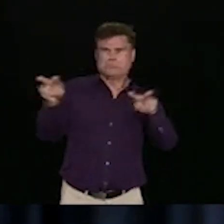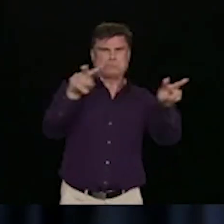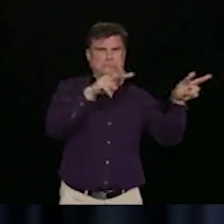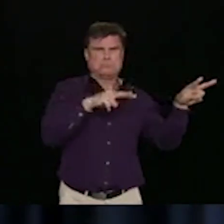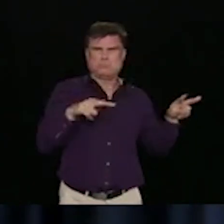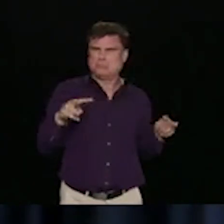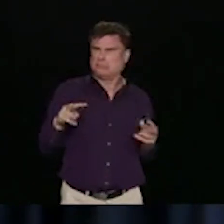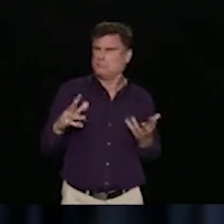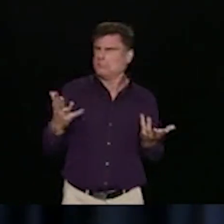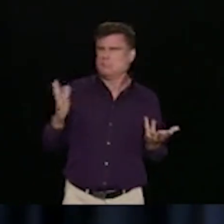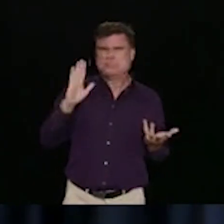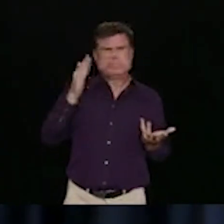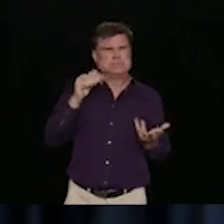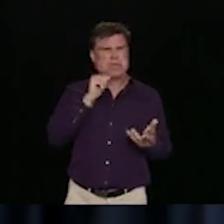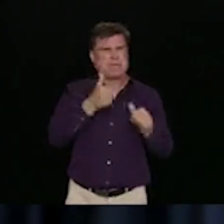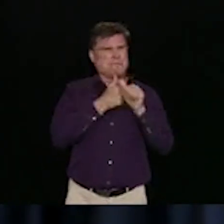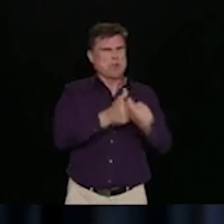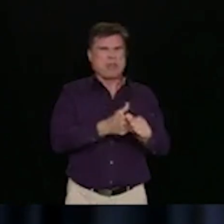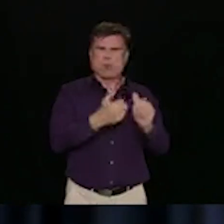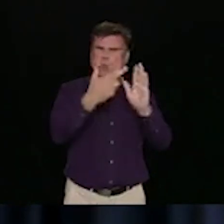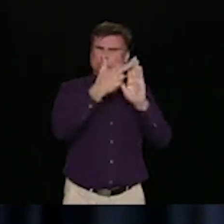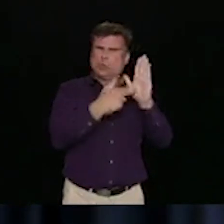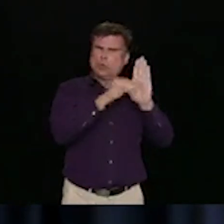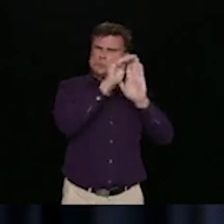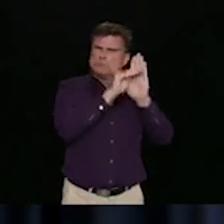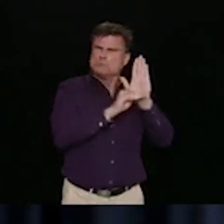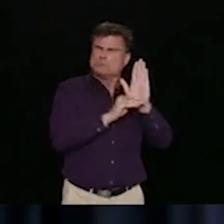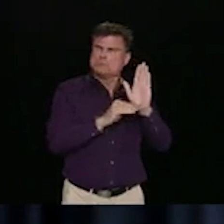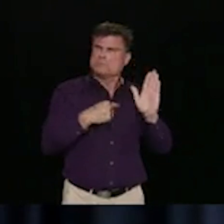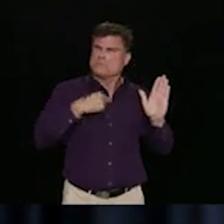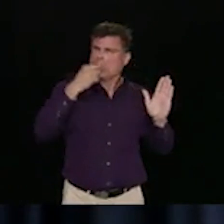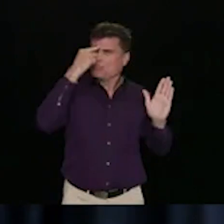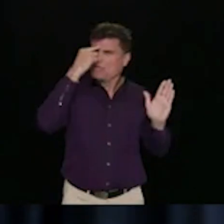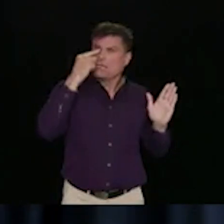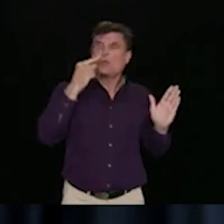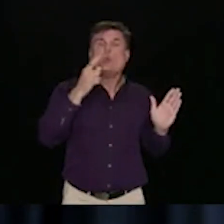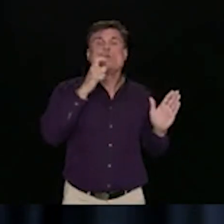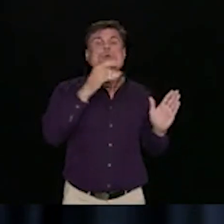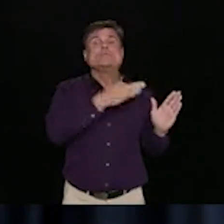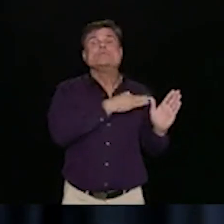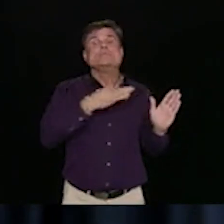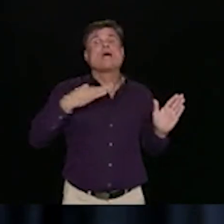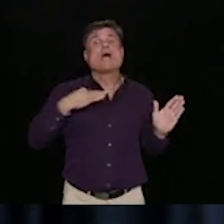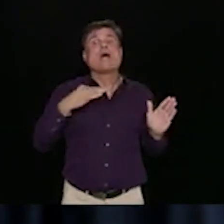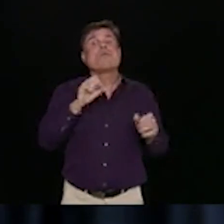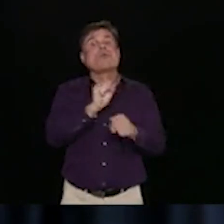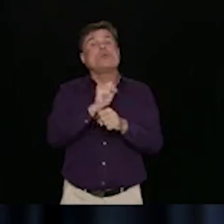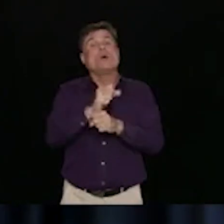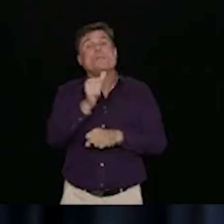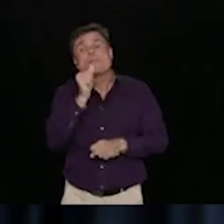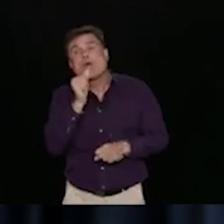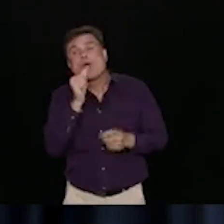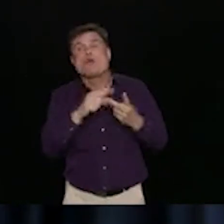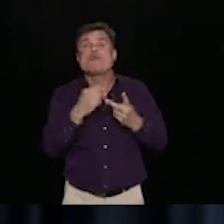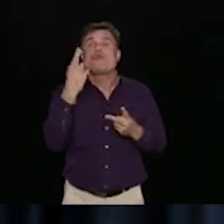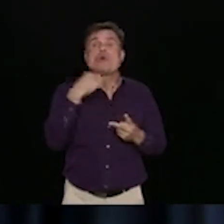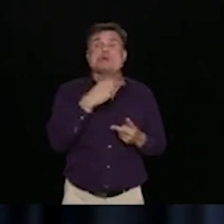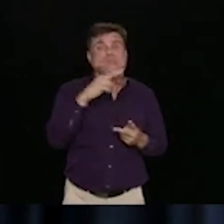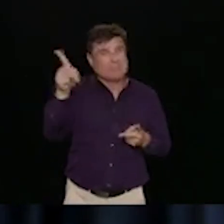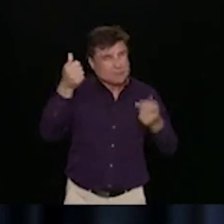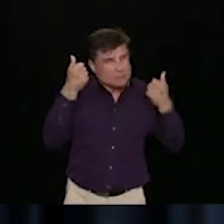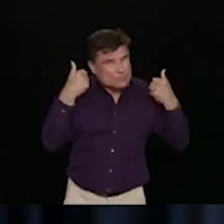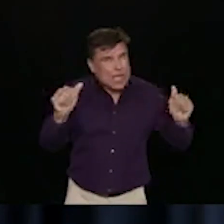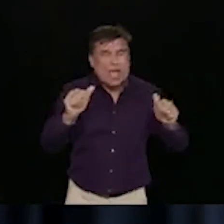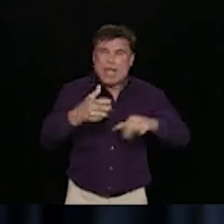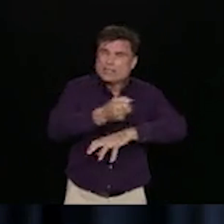bar employees who are doing their best to maintain the rules and I guess alcohol is involved, a lot of people may not take them